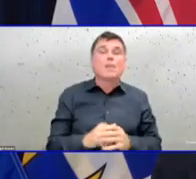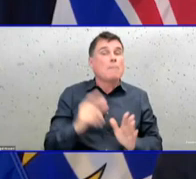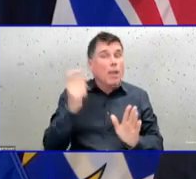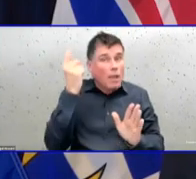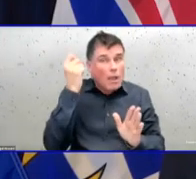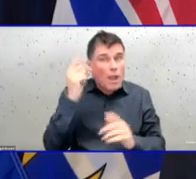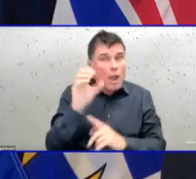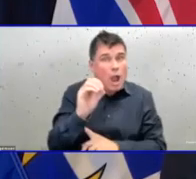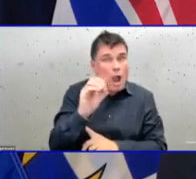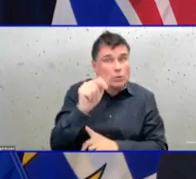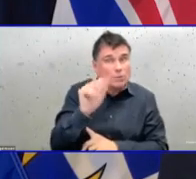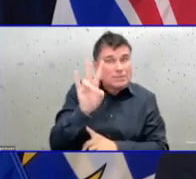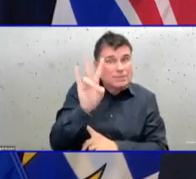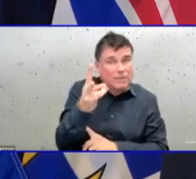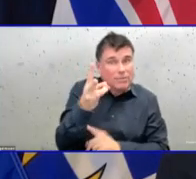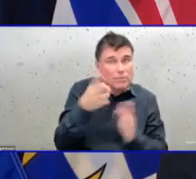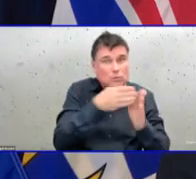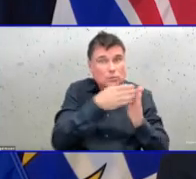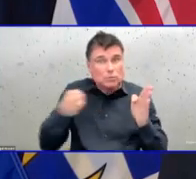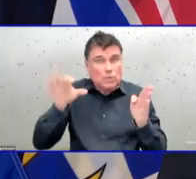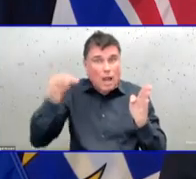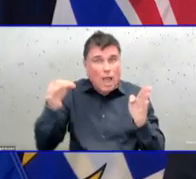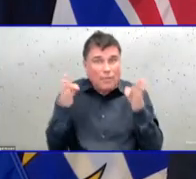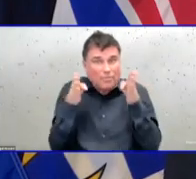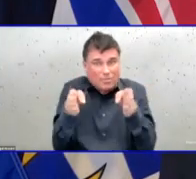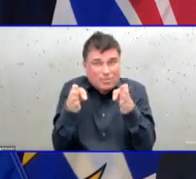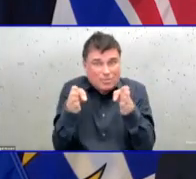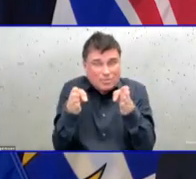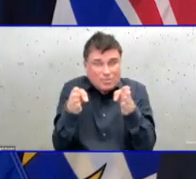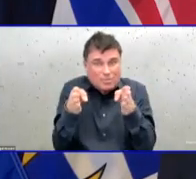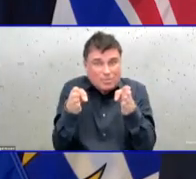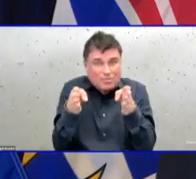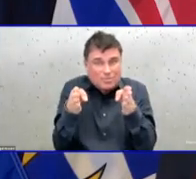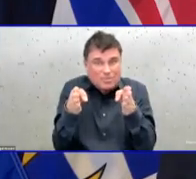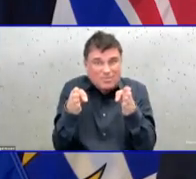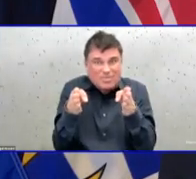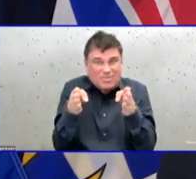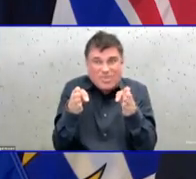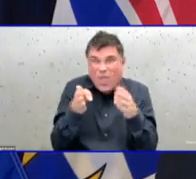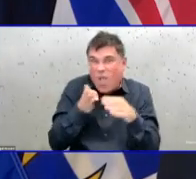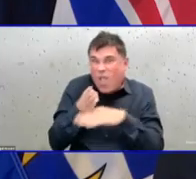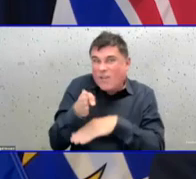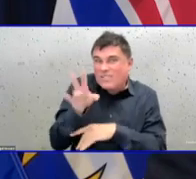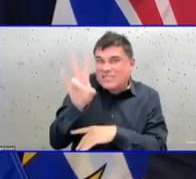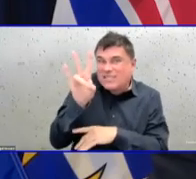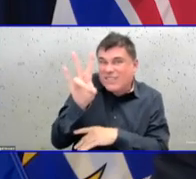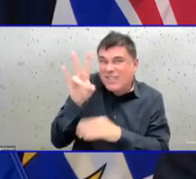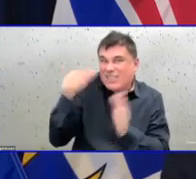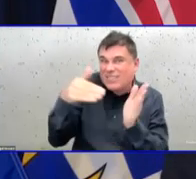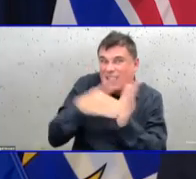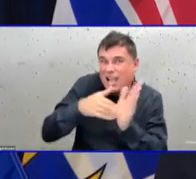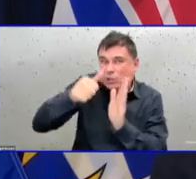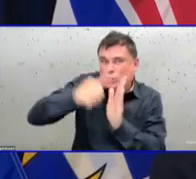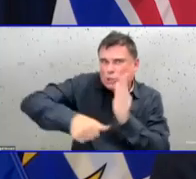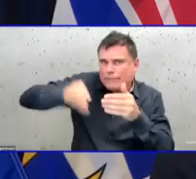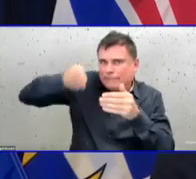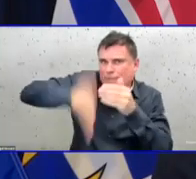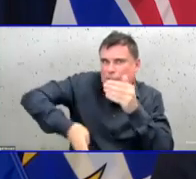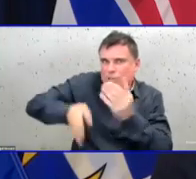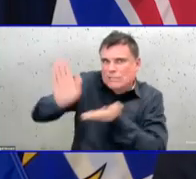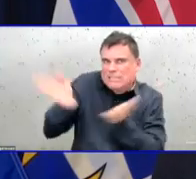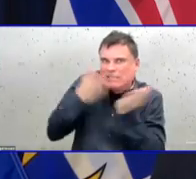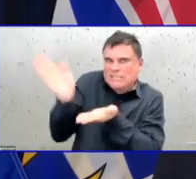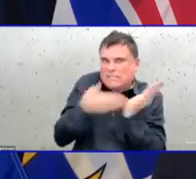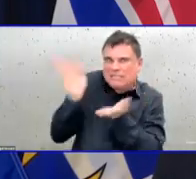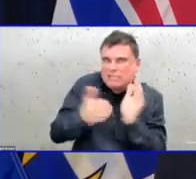week, which is, I think, a significant achievement and really similar to some of the highest levels of surgeries we had in the pre-pandemic period.